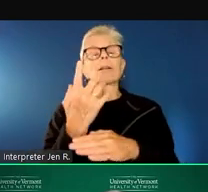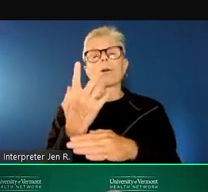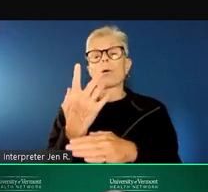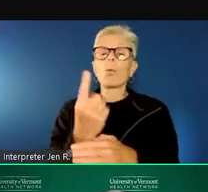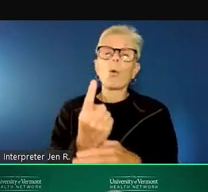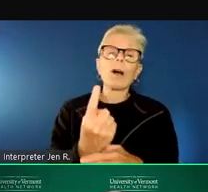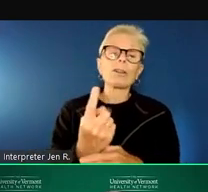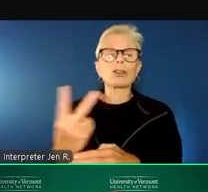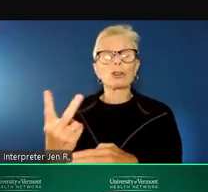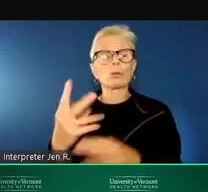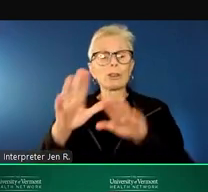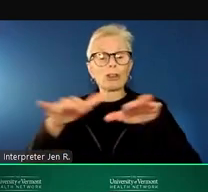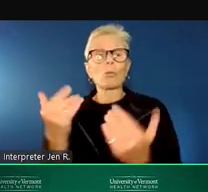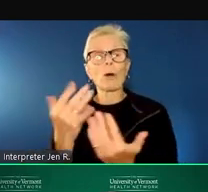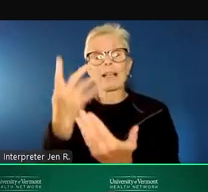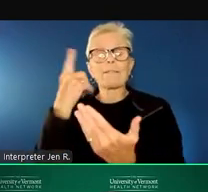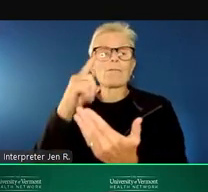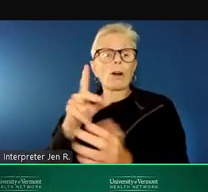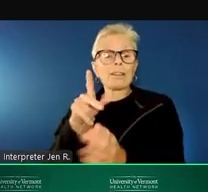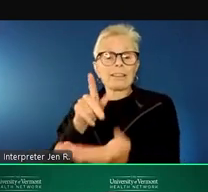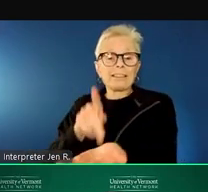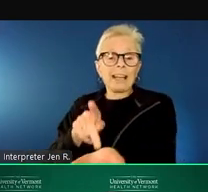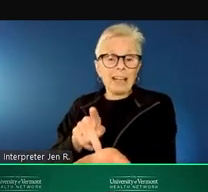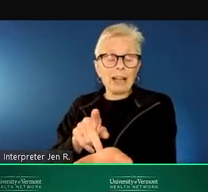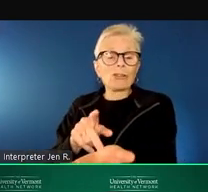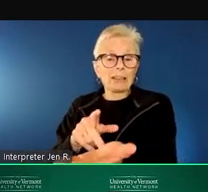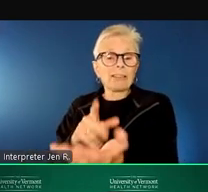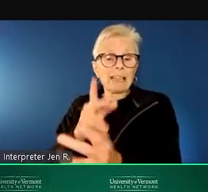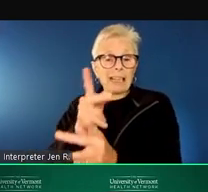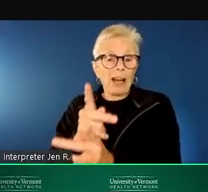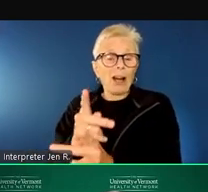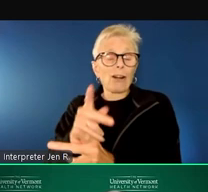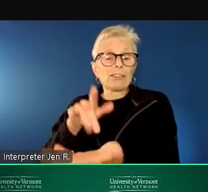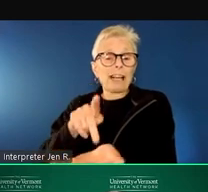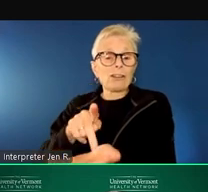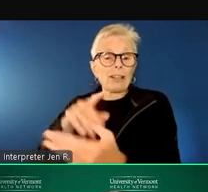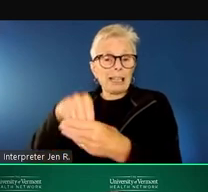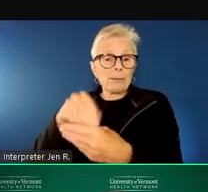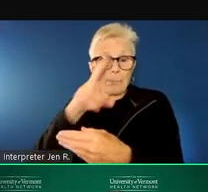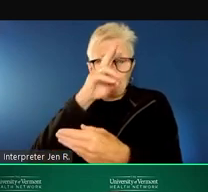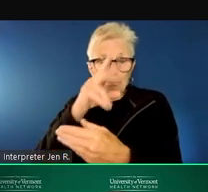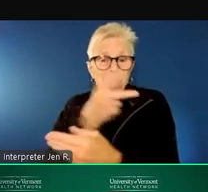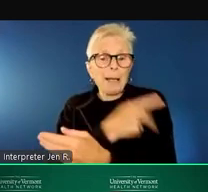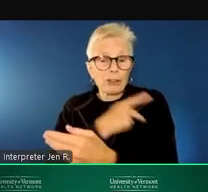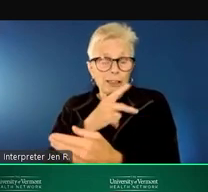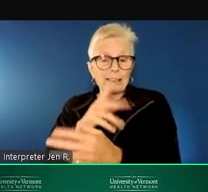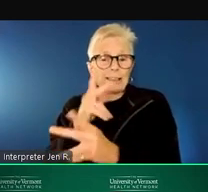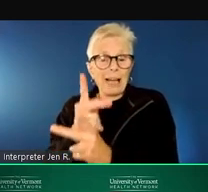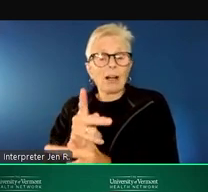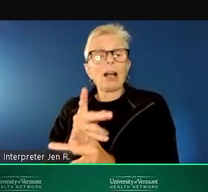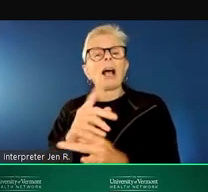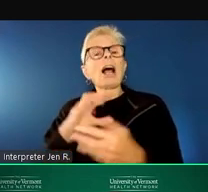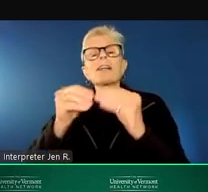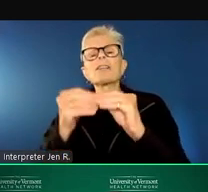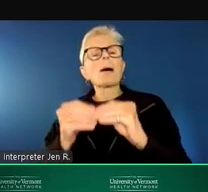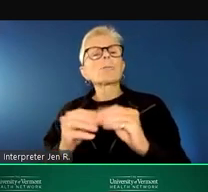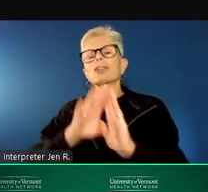bed somewhere in the system. These numbers swing considerably depending on